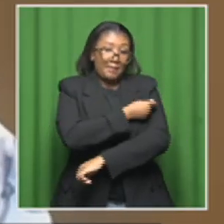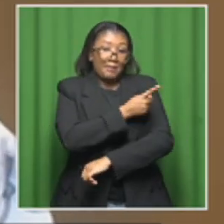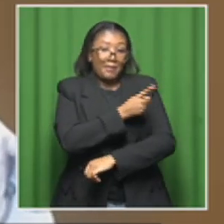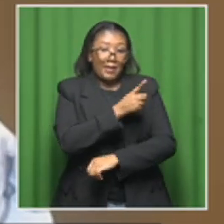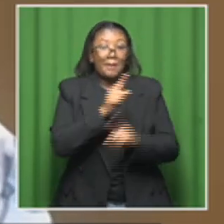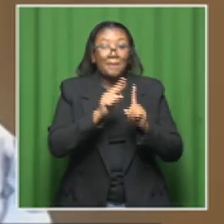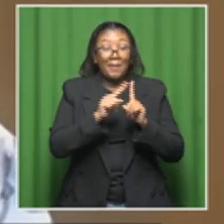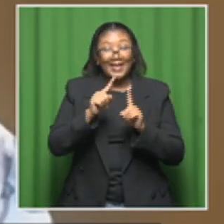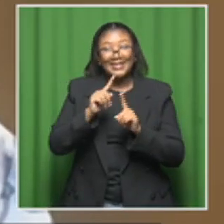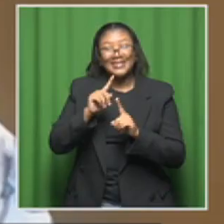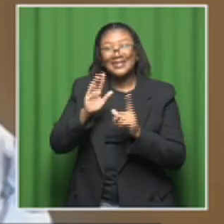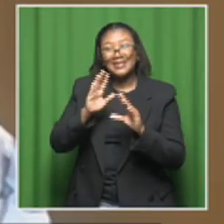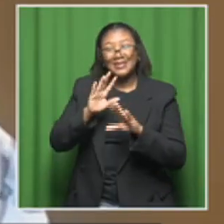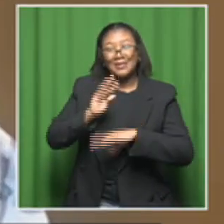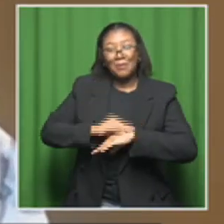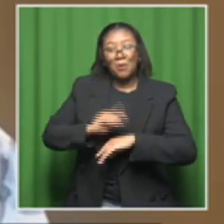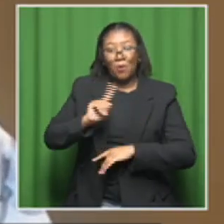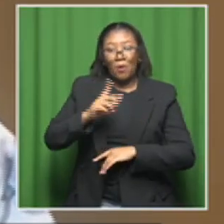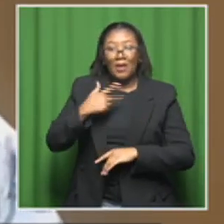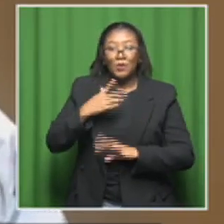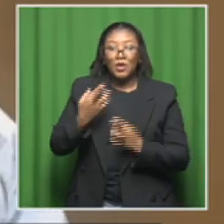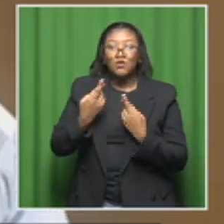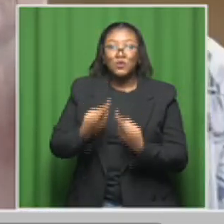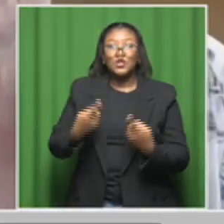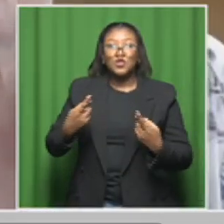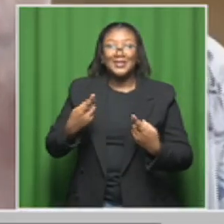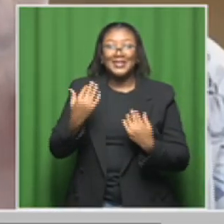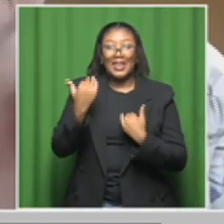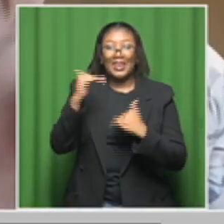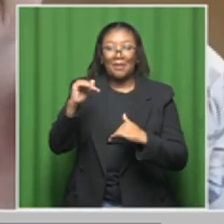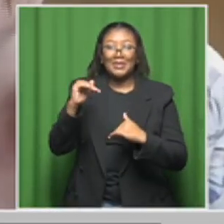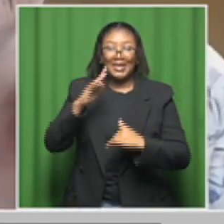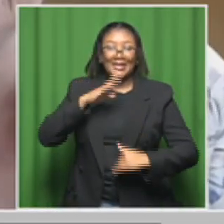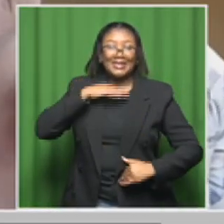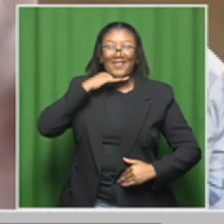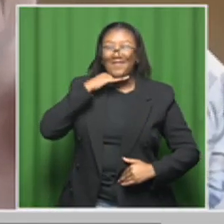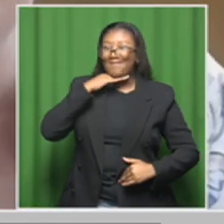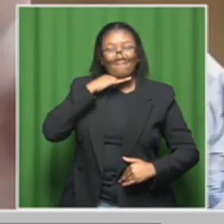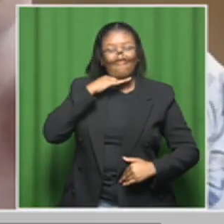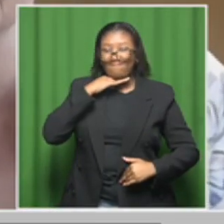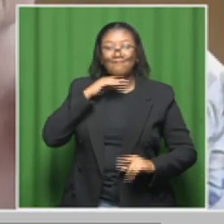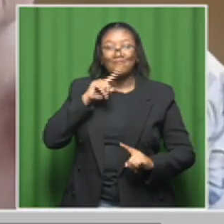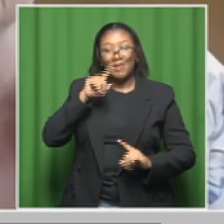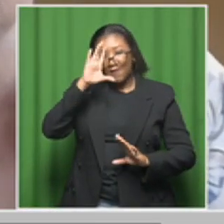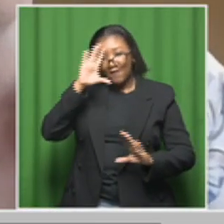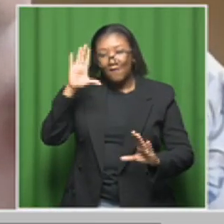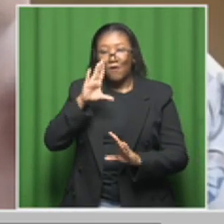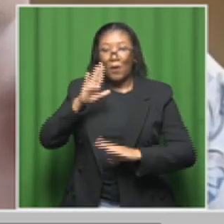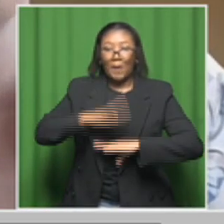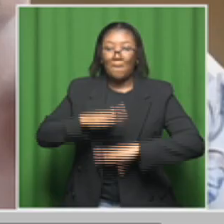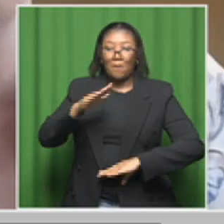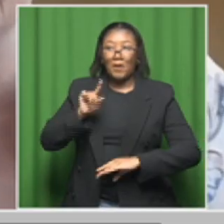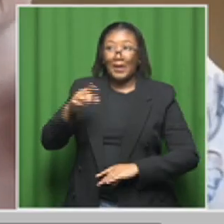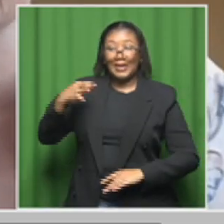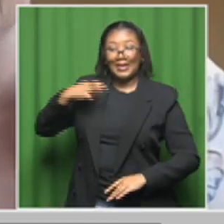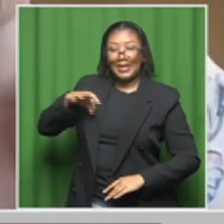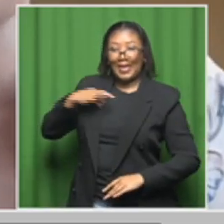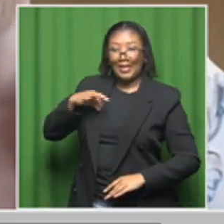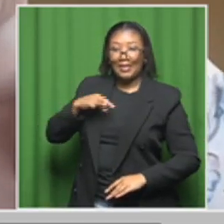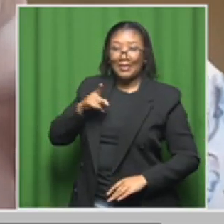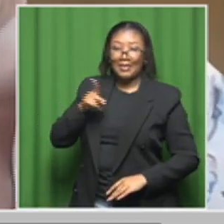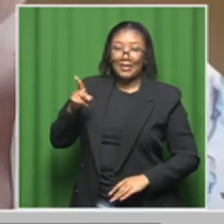I think we would offer it to boys. But currently, our main focus is to address